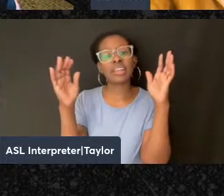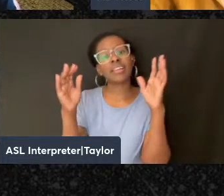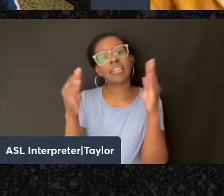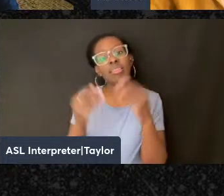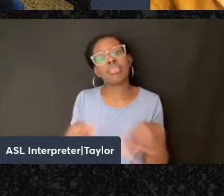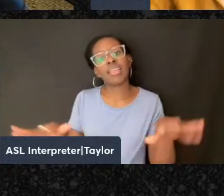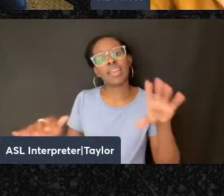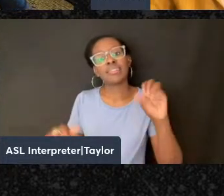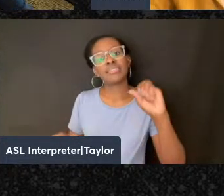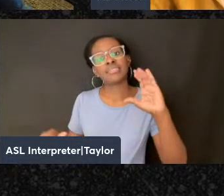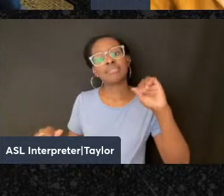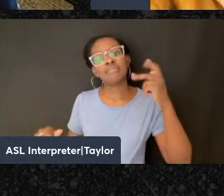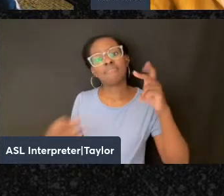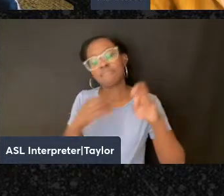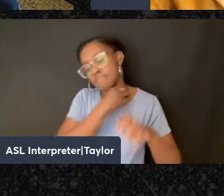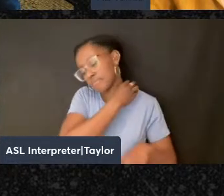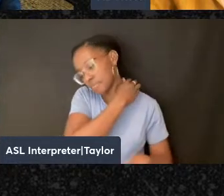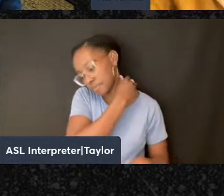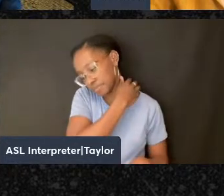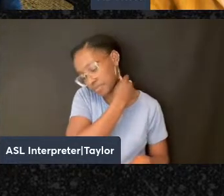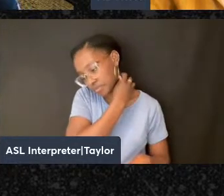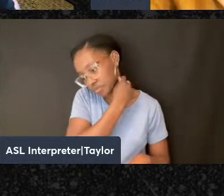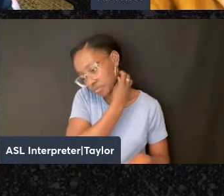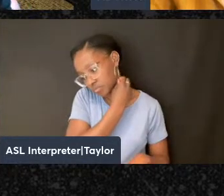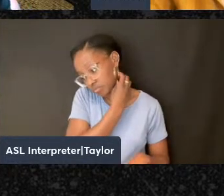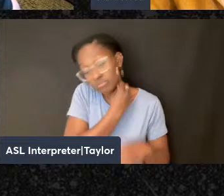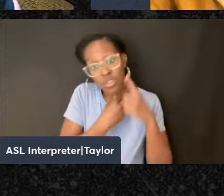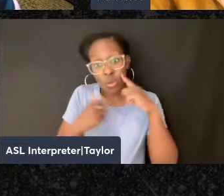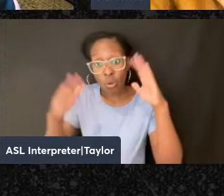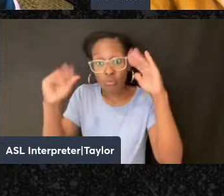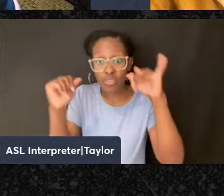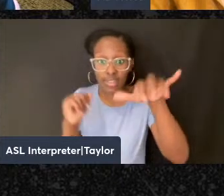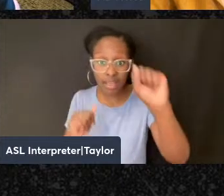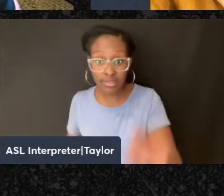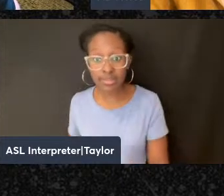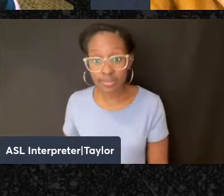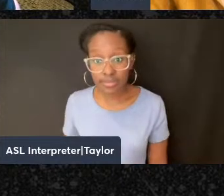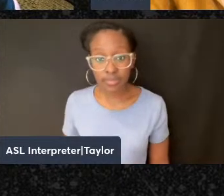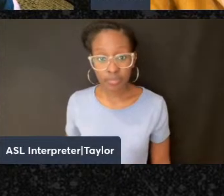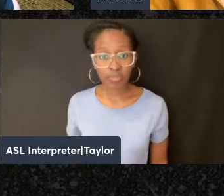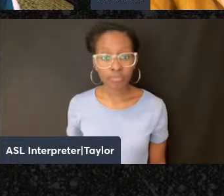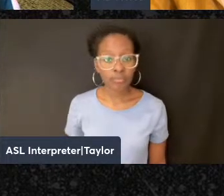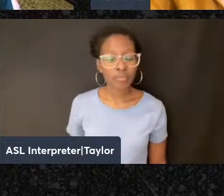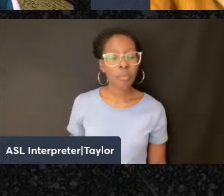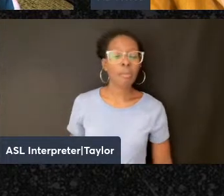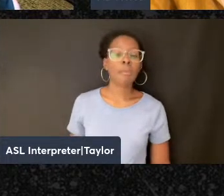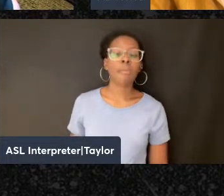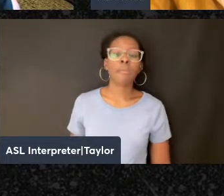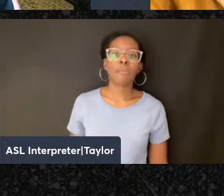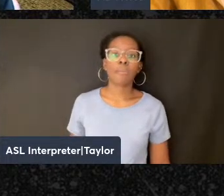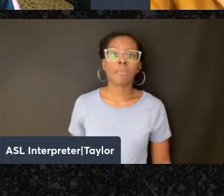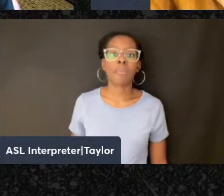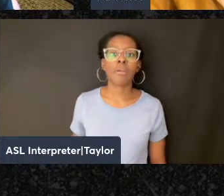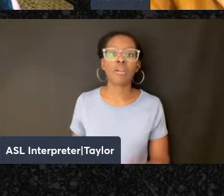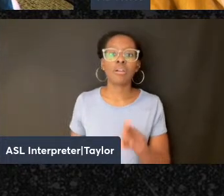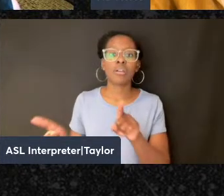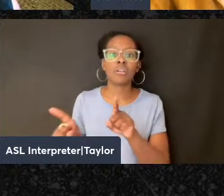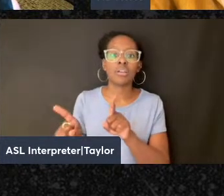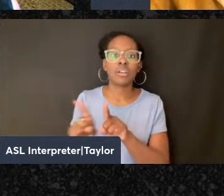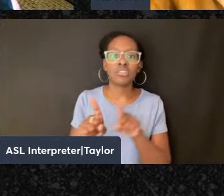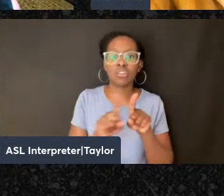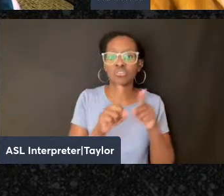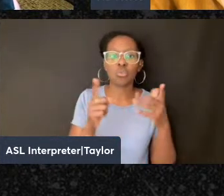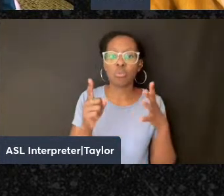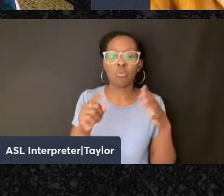I think hopefully, yes. It's also a way, right? It's also recovering a pre-Zionist